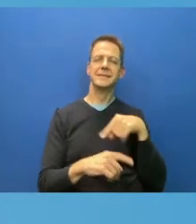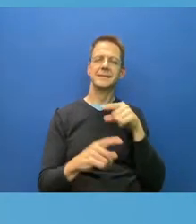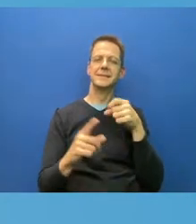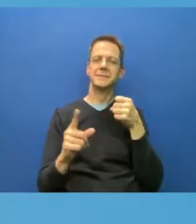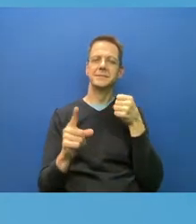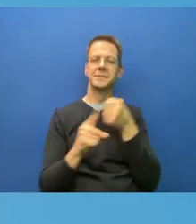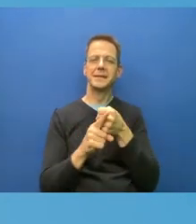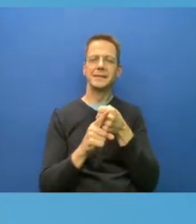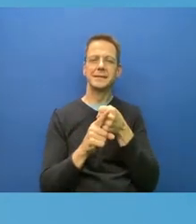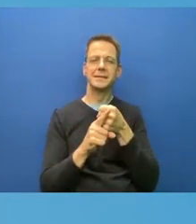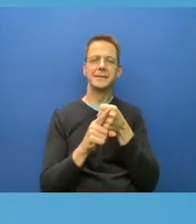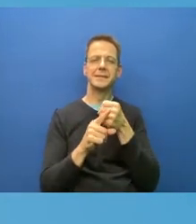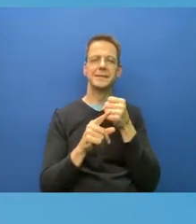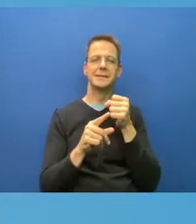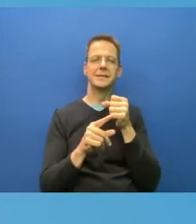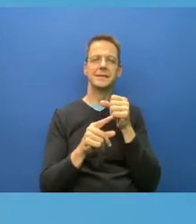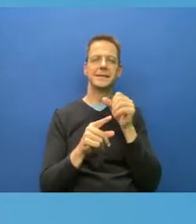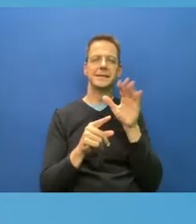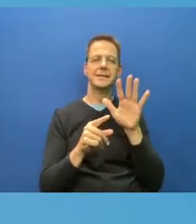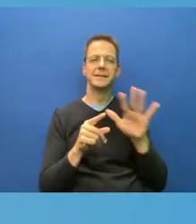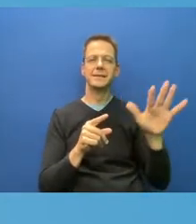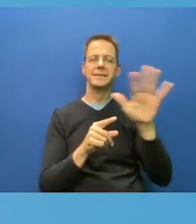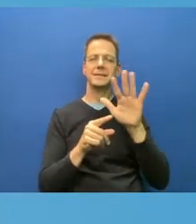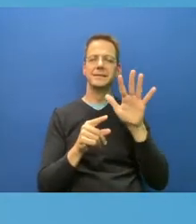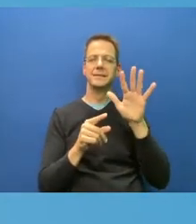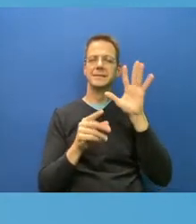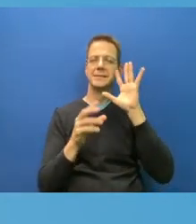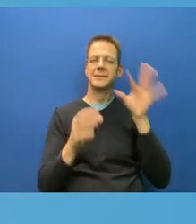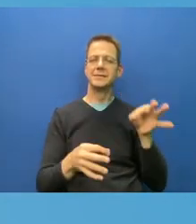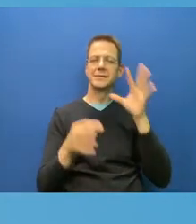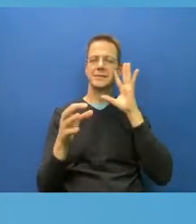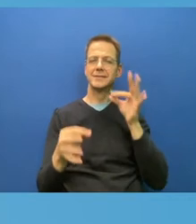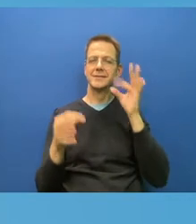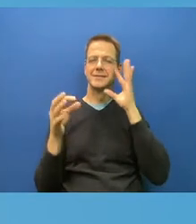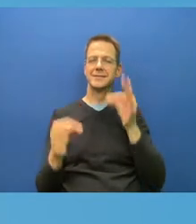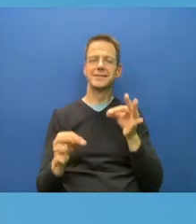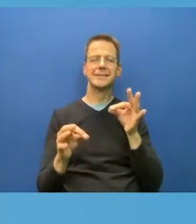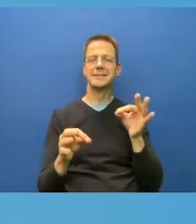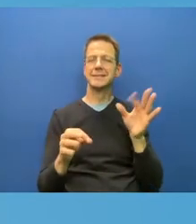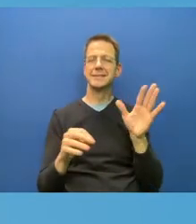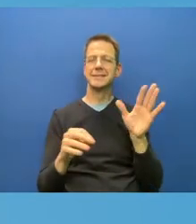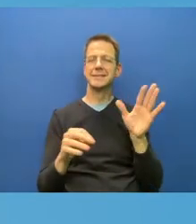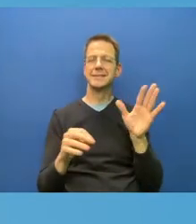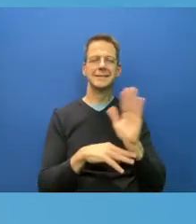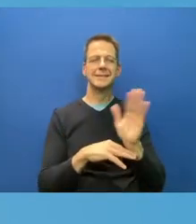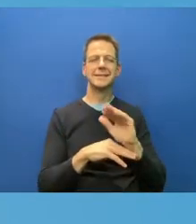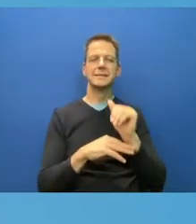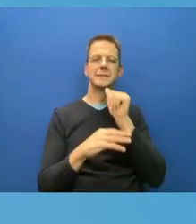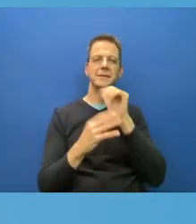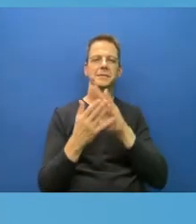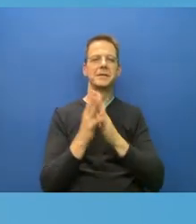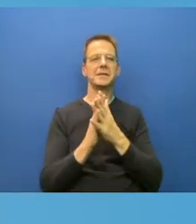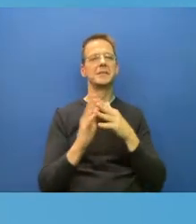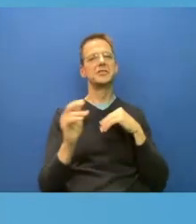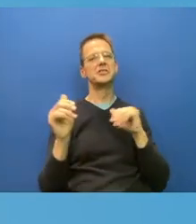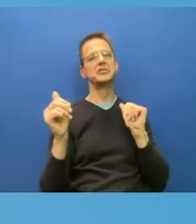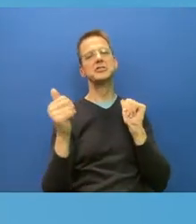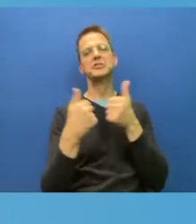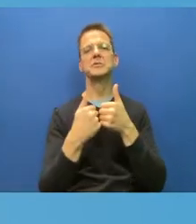confrontational with those who don't believe in vaccinations or wearing masks because this has become a bit of a polarized